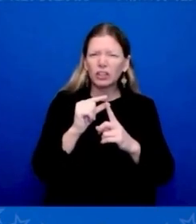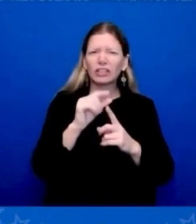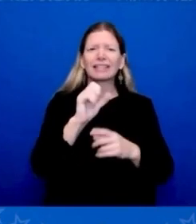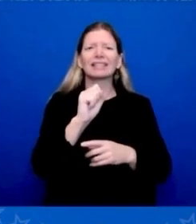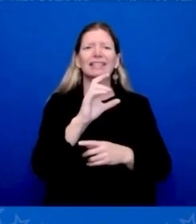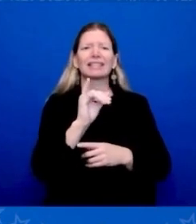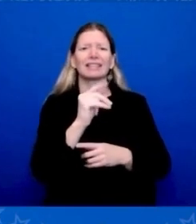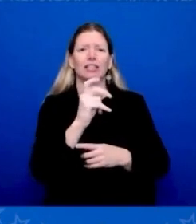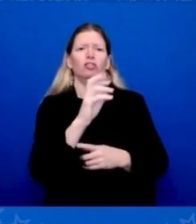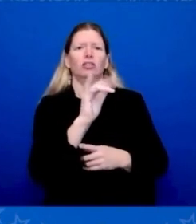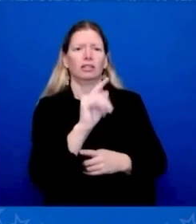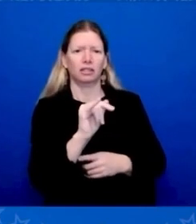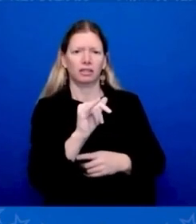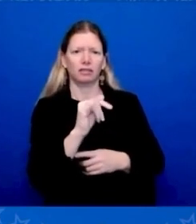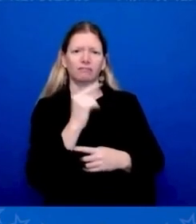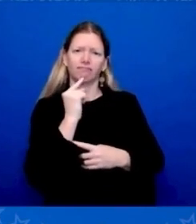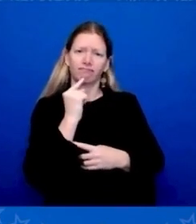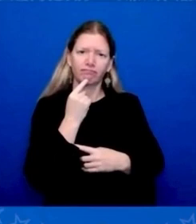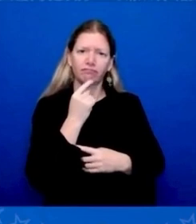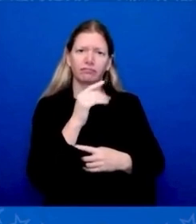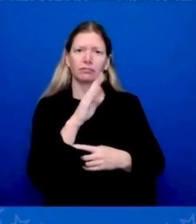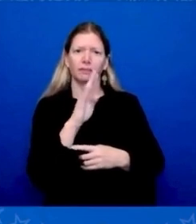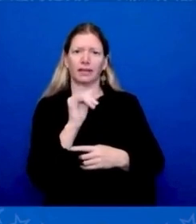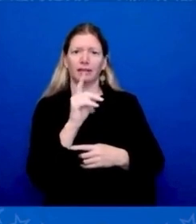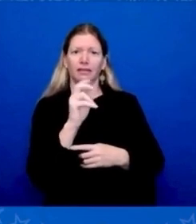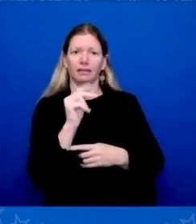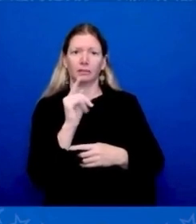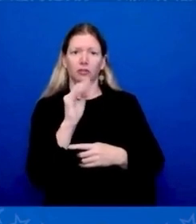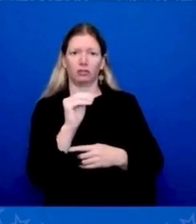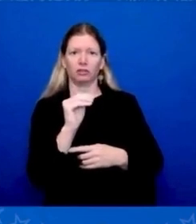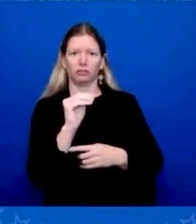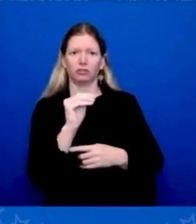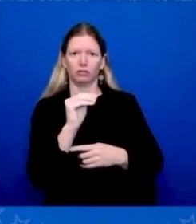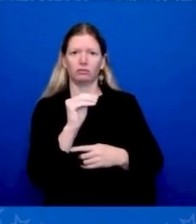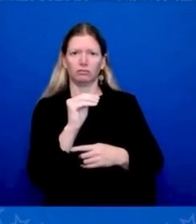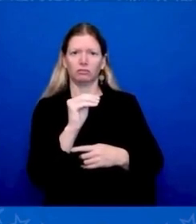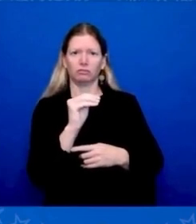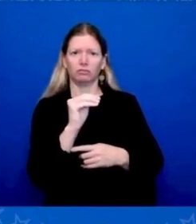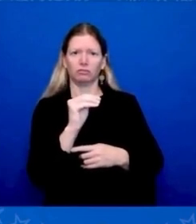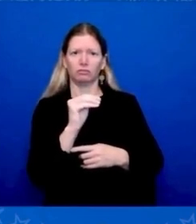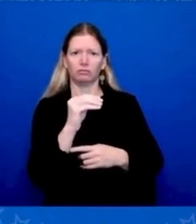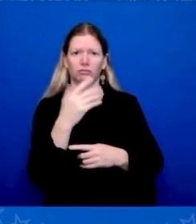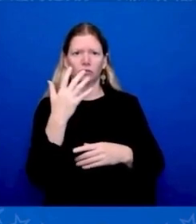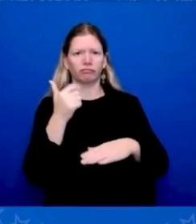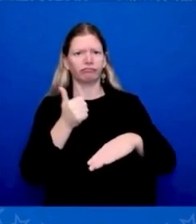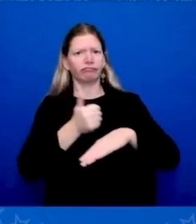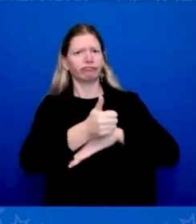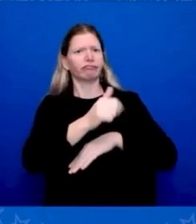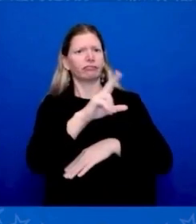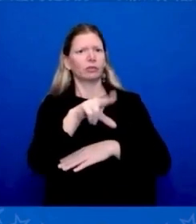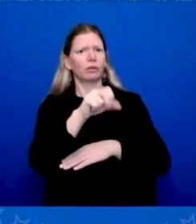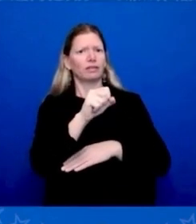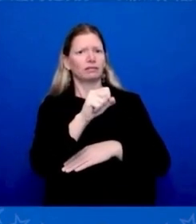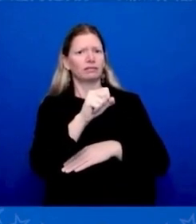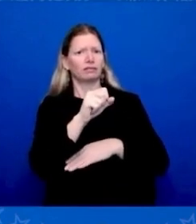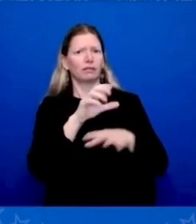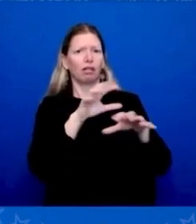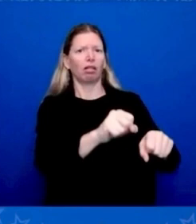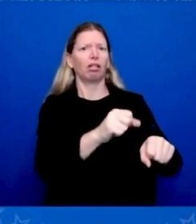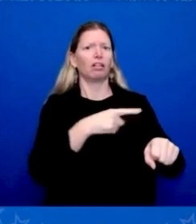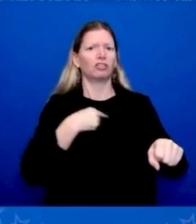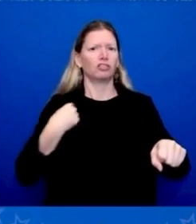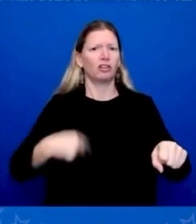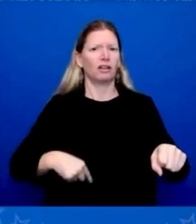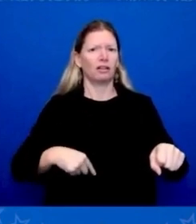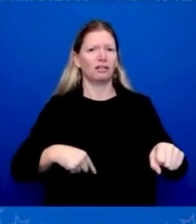accused the United States of containing China while pushing for diplomatic talks. How would you respond to